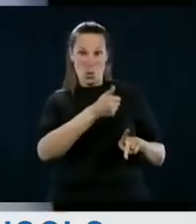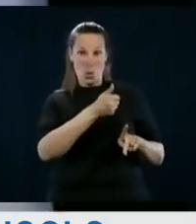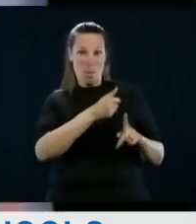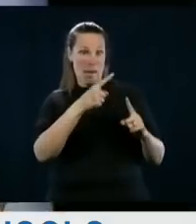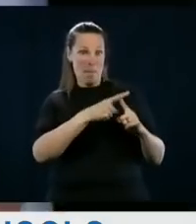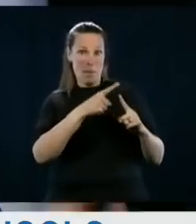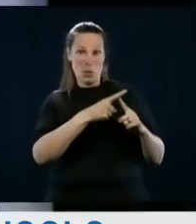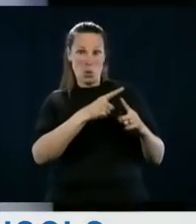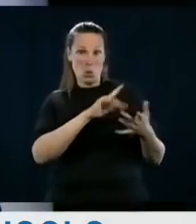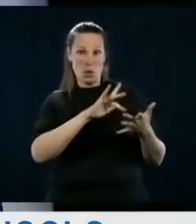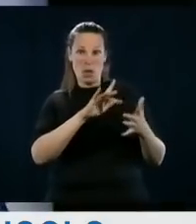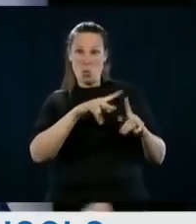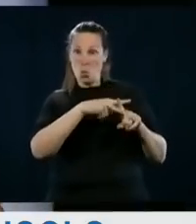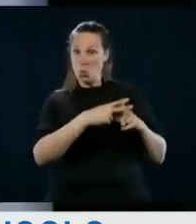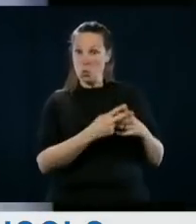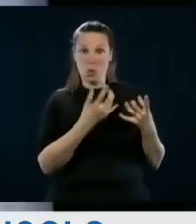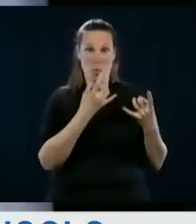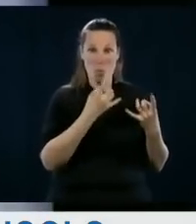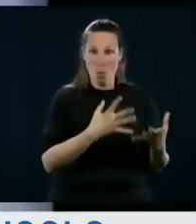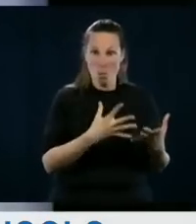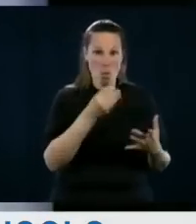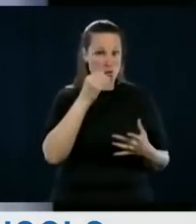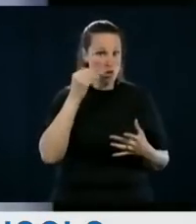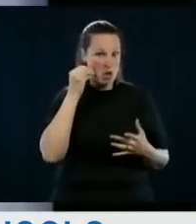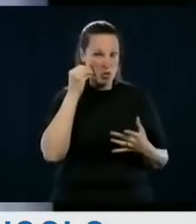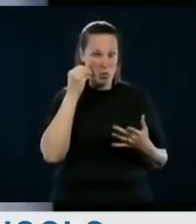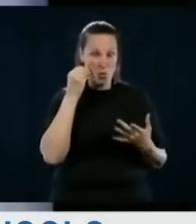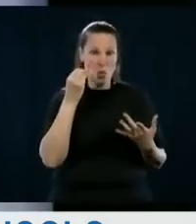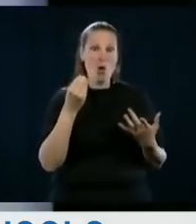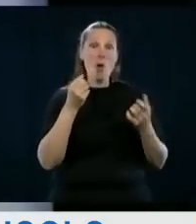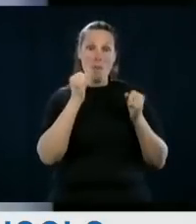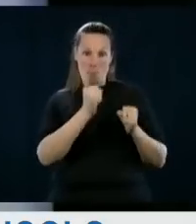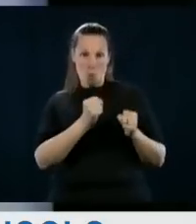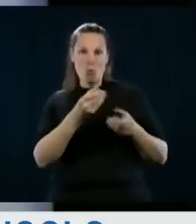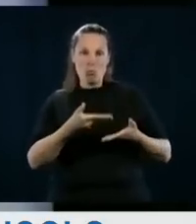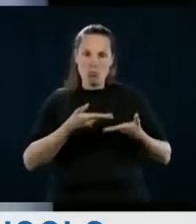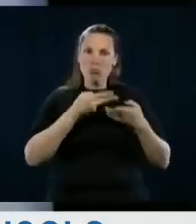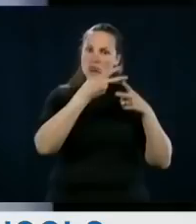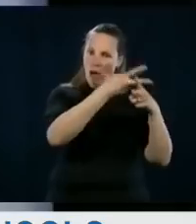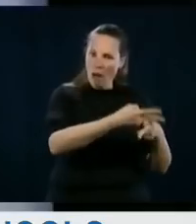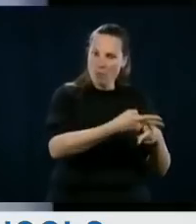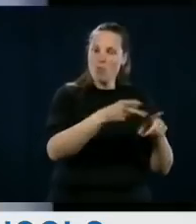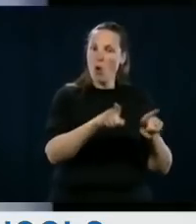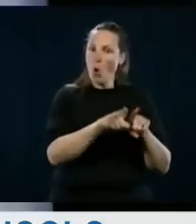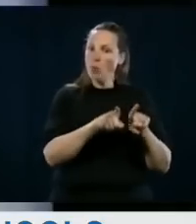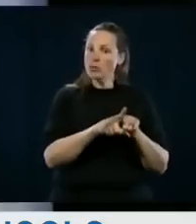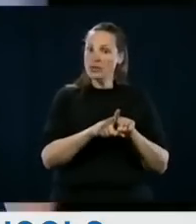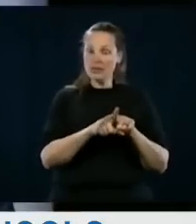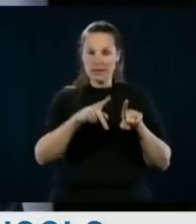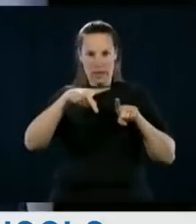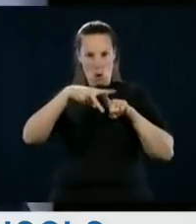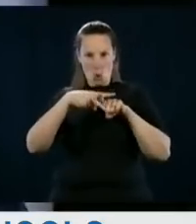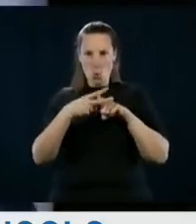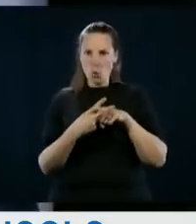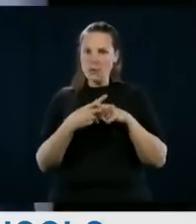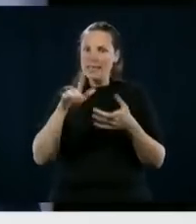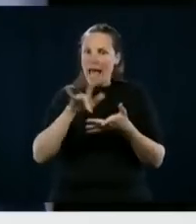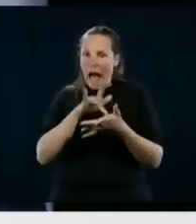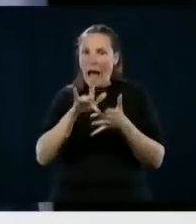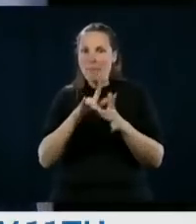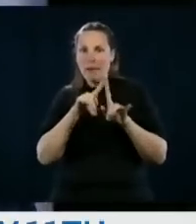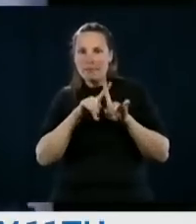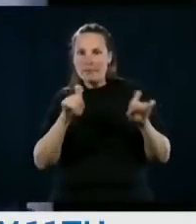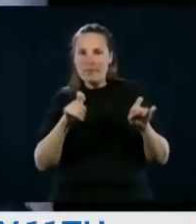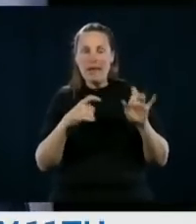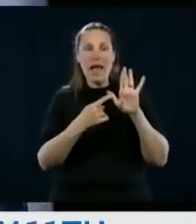be able to loan them to those who don't have the technological tools as well as sending in the homes those connected tools